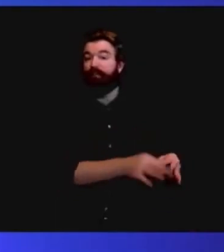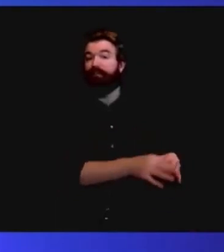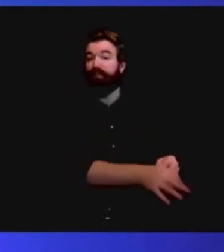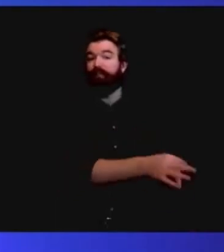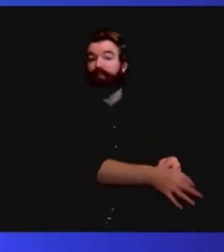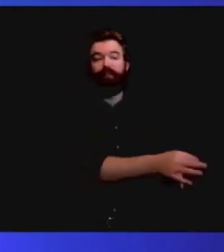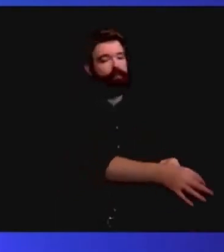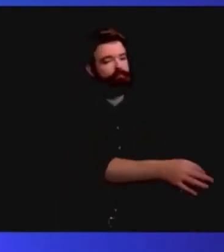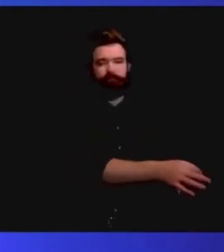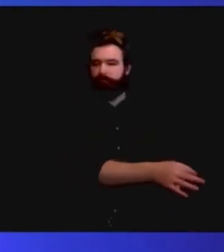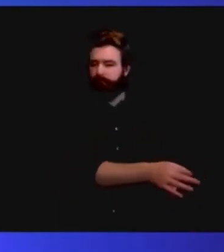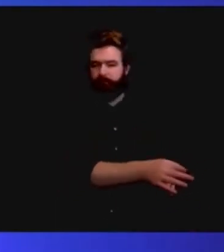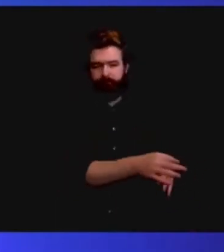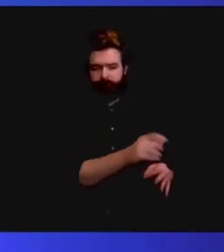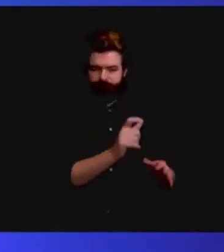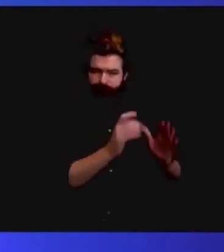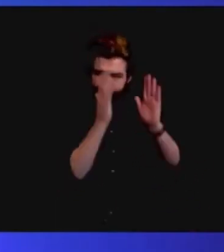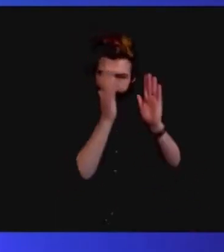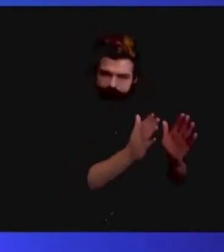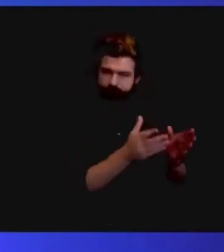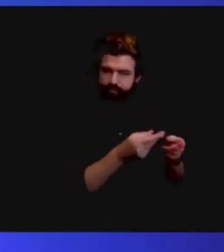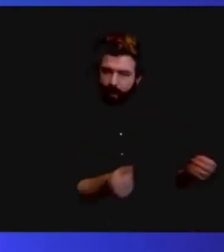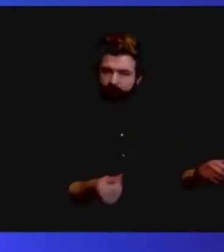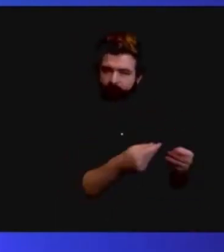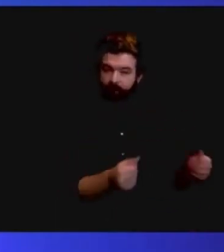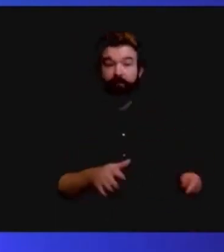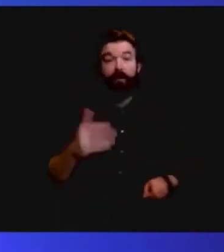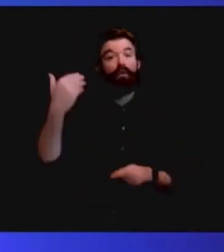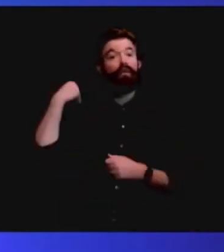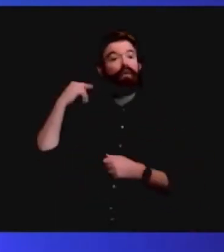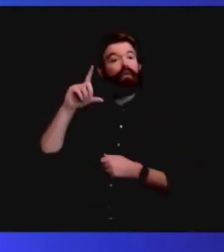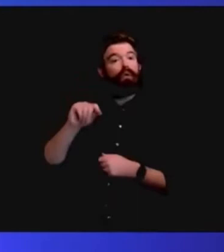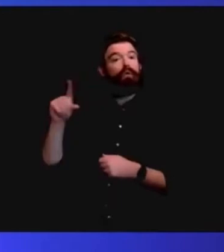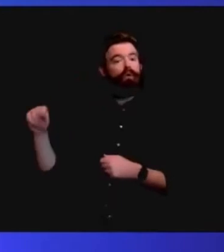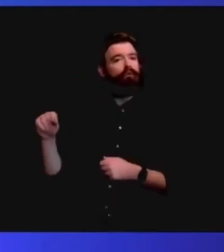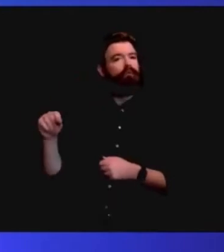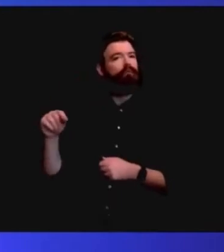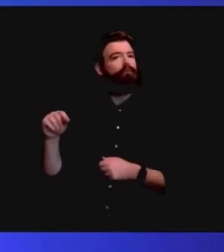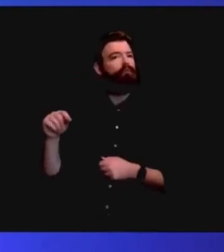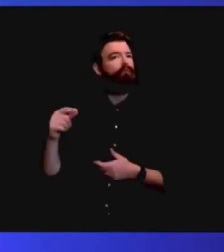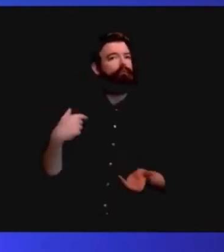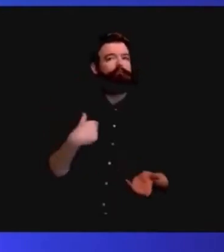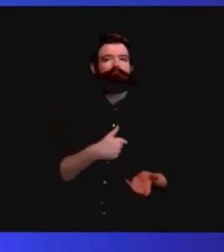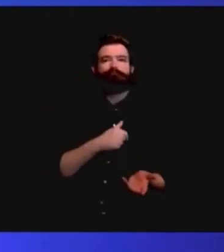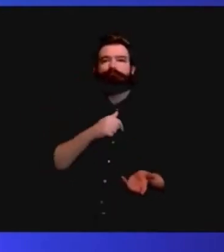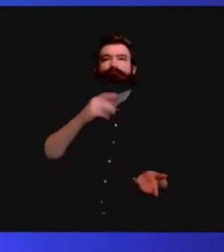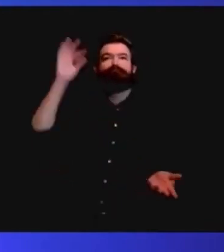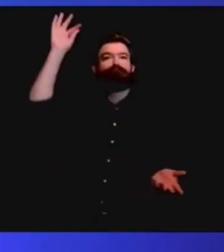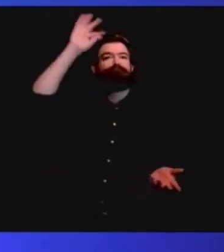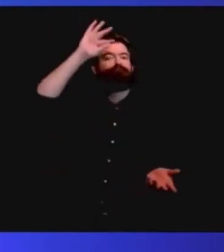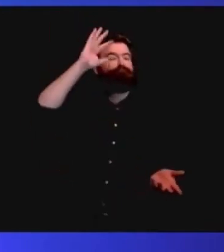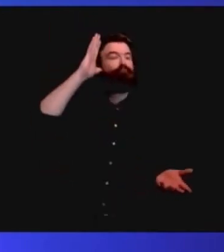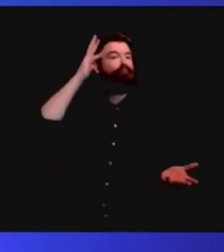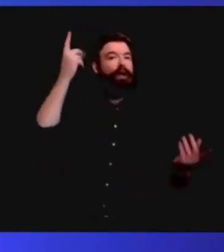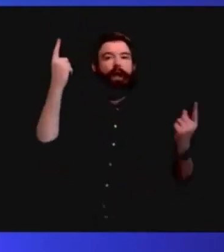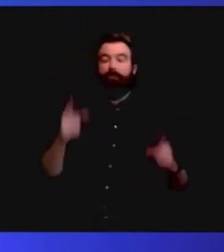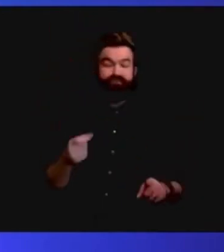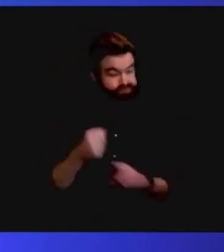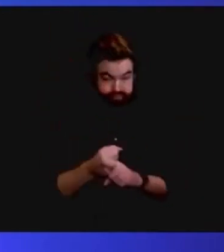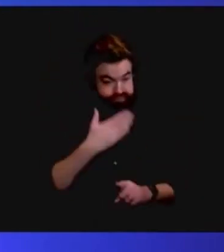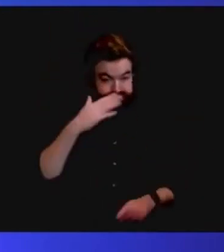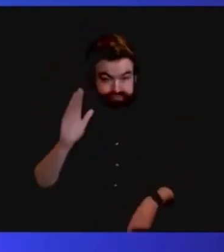idea of what 2020 would throw at us. As the poet Langston Hughes wrote, and I quote him, a dream